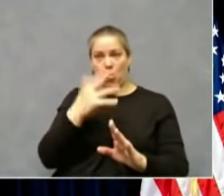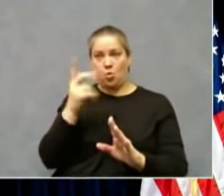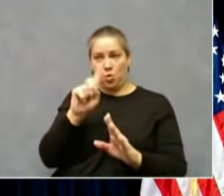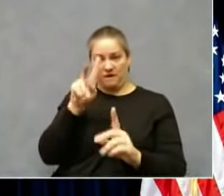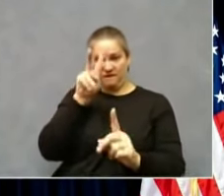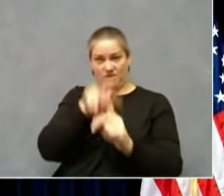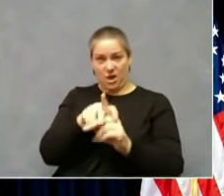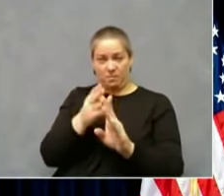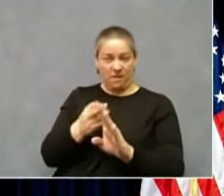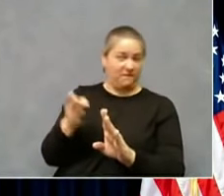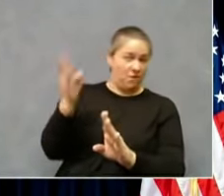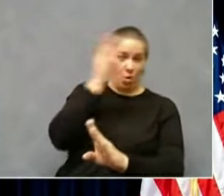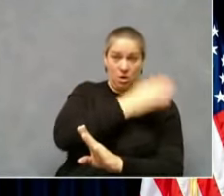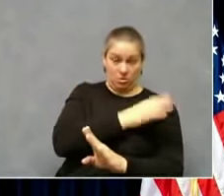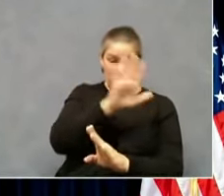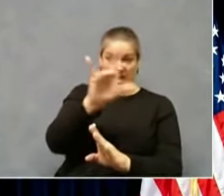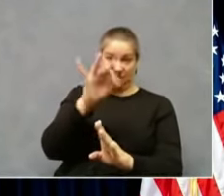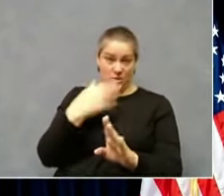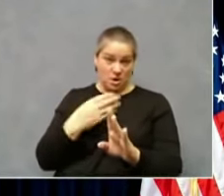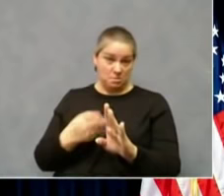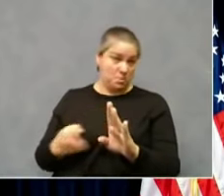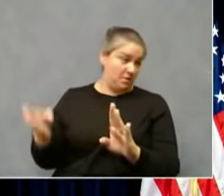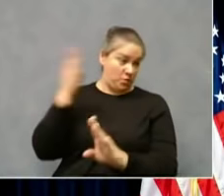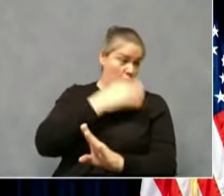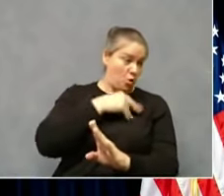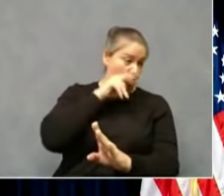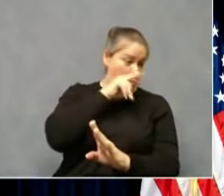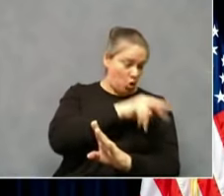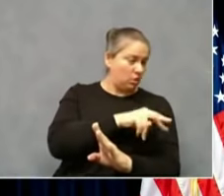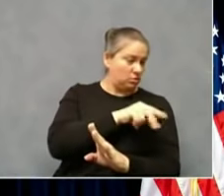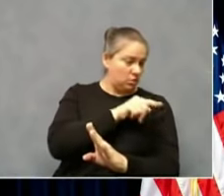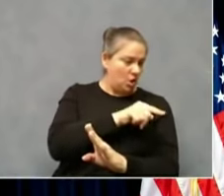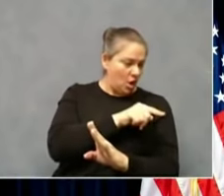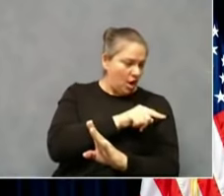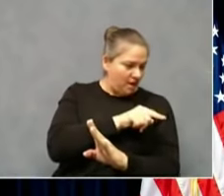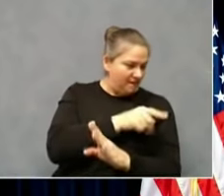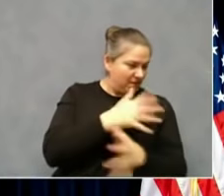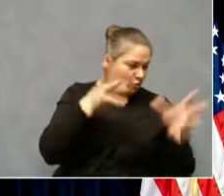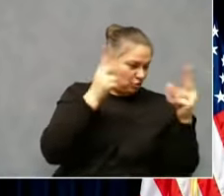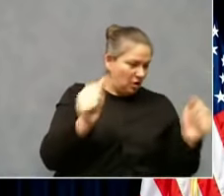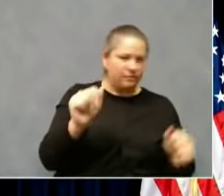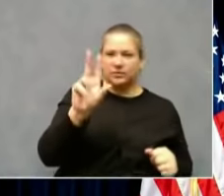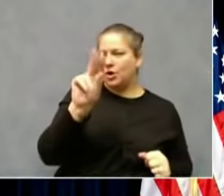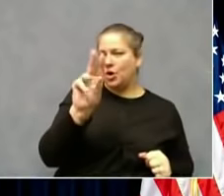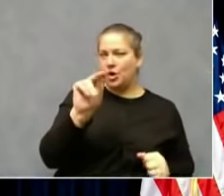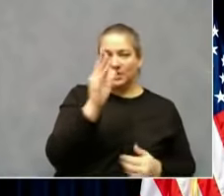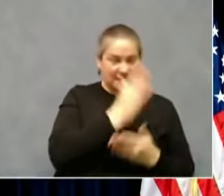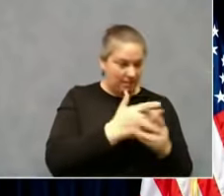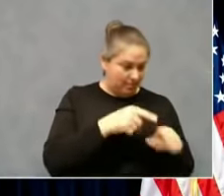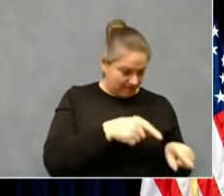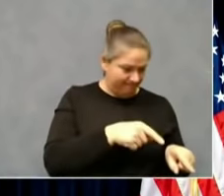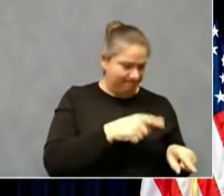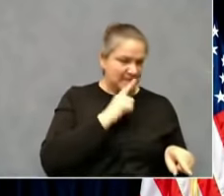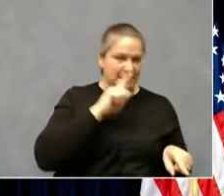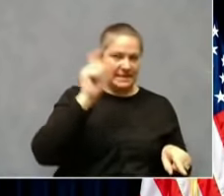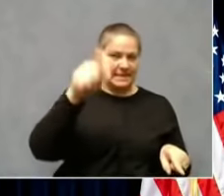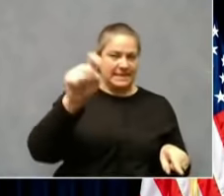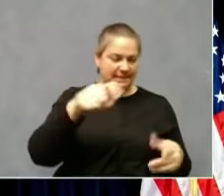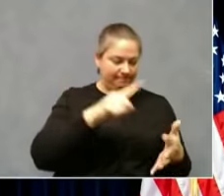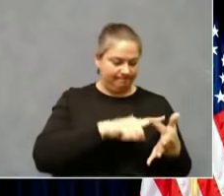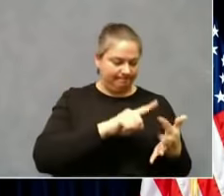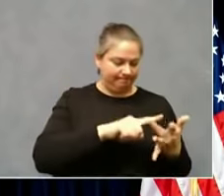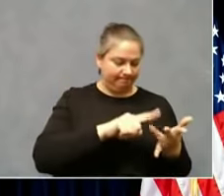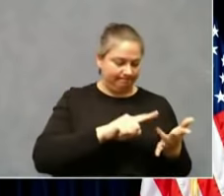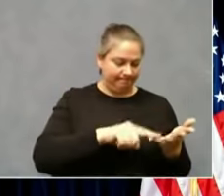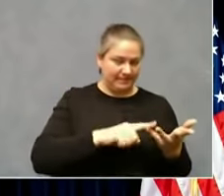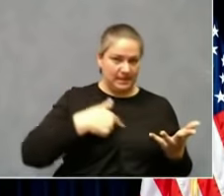we can resolve it. We have a certain number of claims where we're waiting to get information back from the individual. We have certain claims where we're waiting to